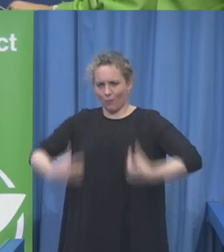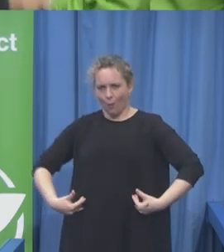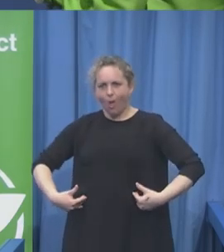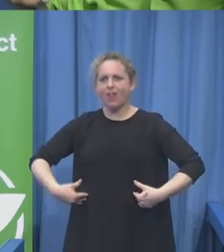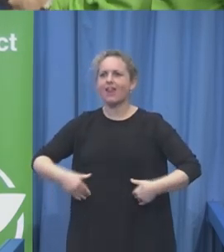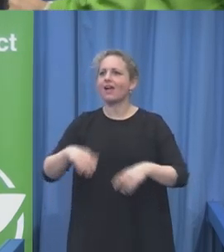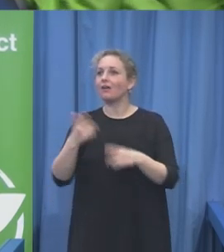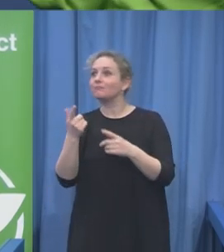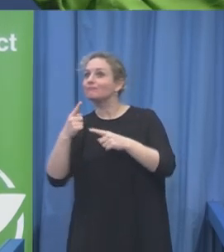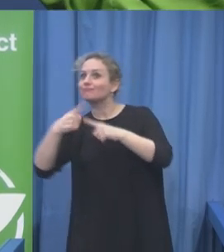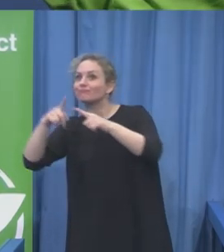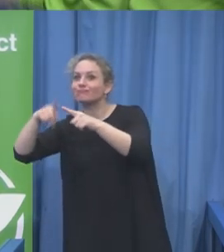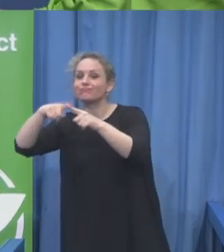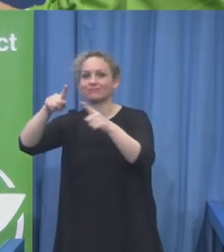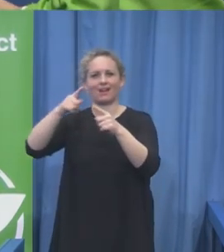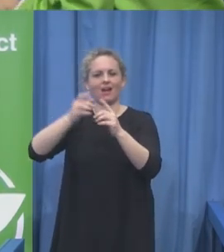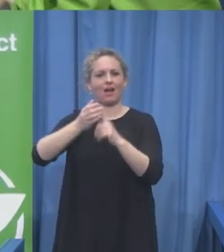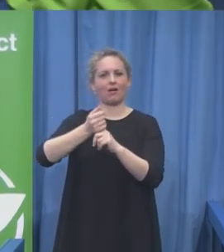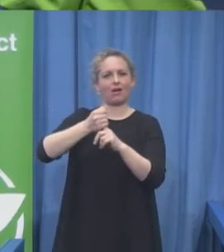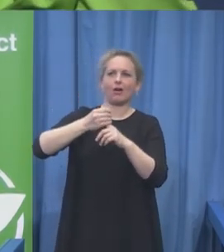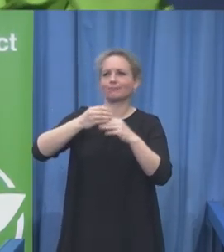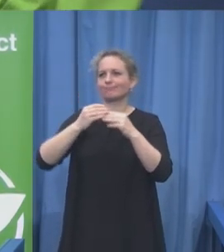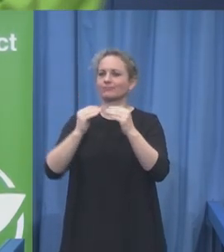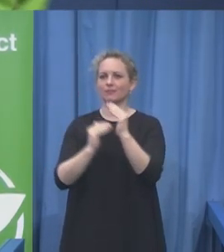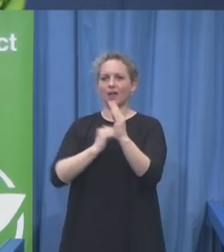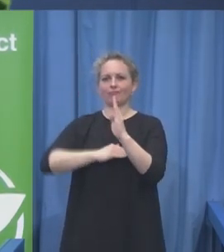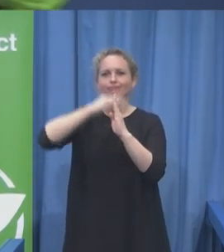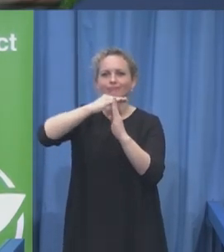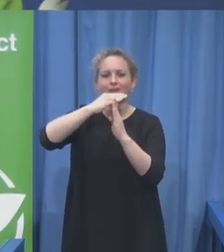all of you from the stage. So thank you so very much today.